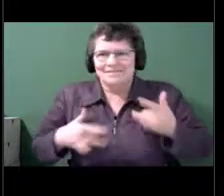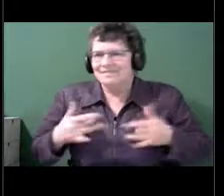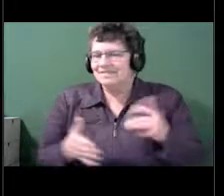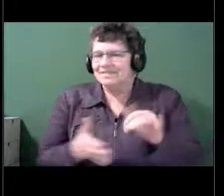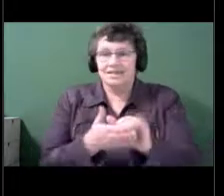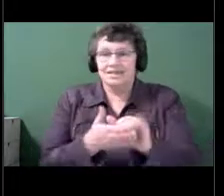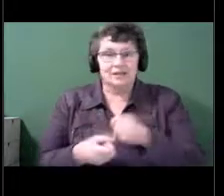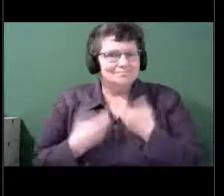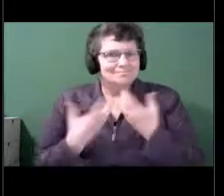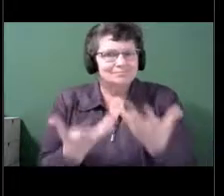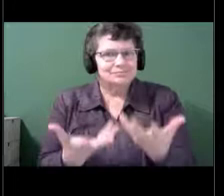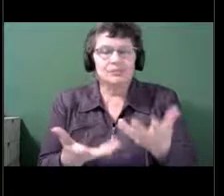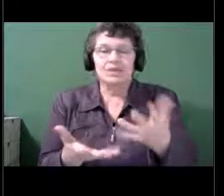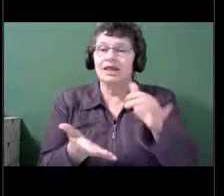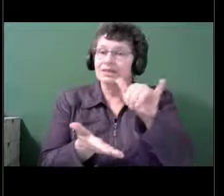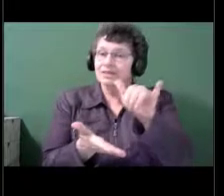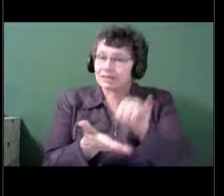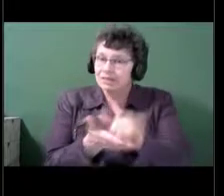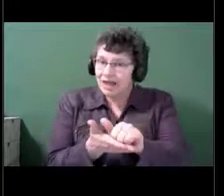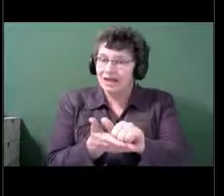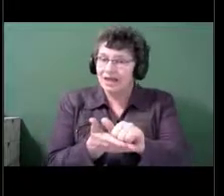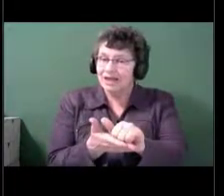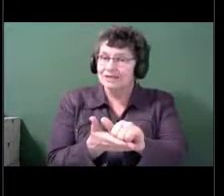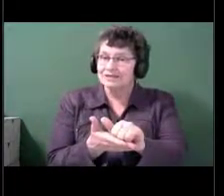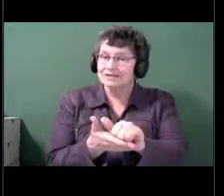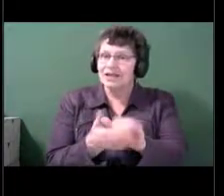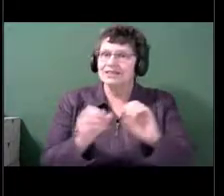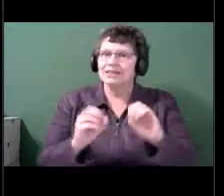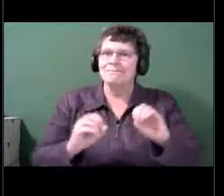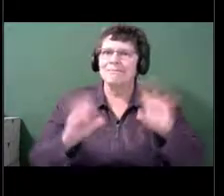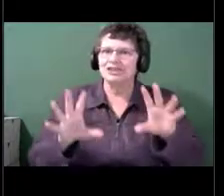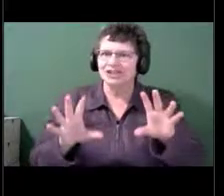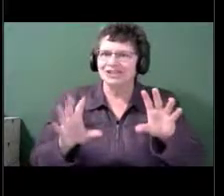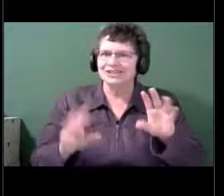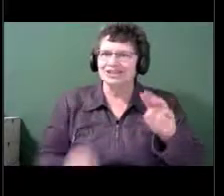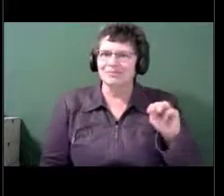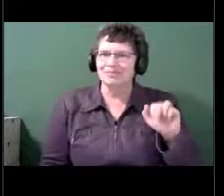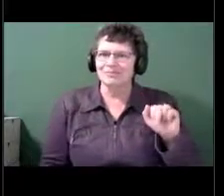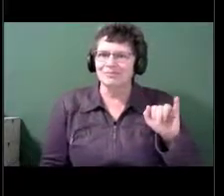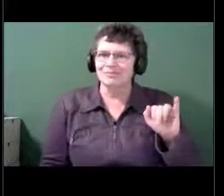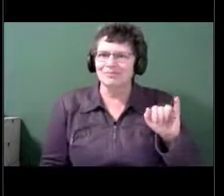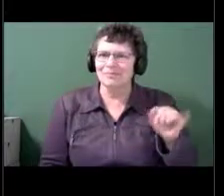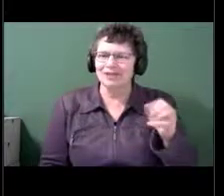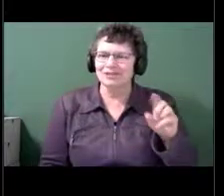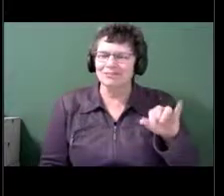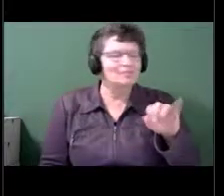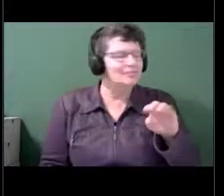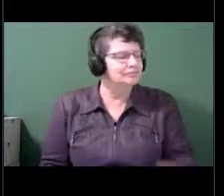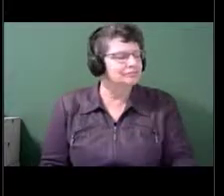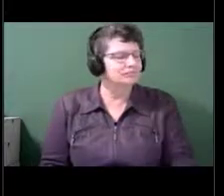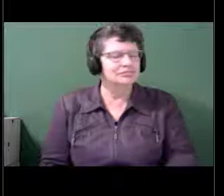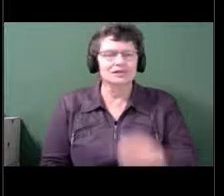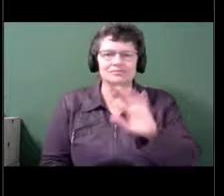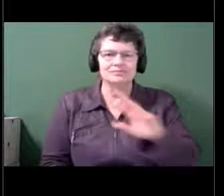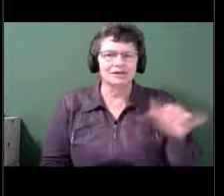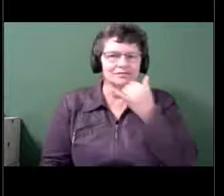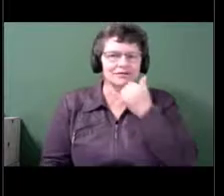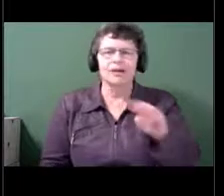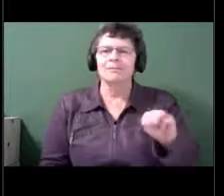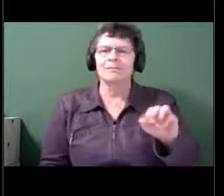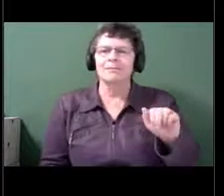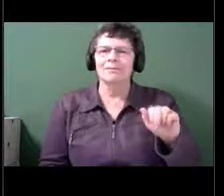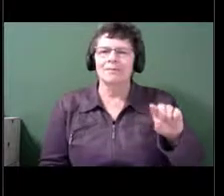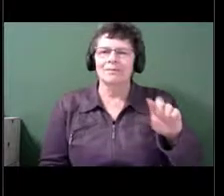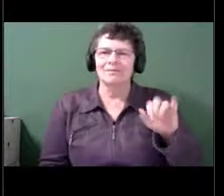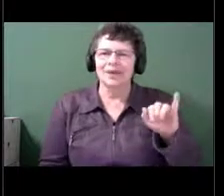And sometimes we do that with language. You're all getting a lot of language exercise, listening to us talk